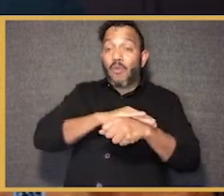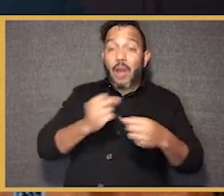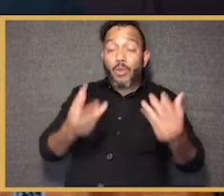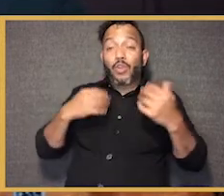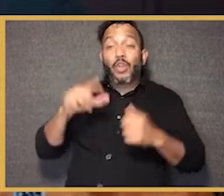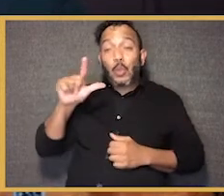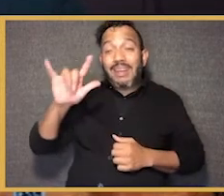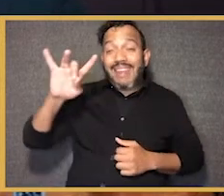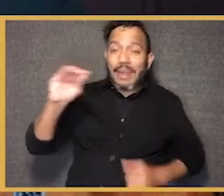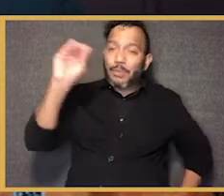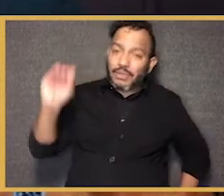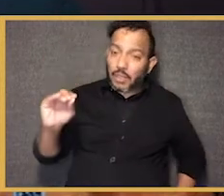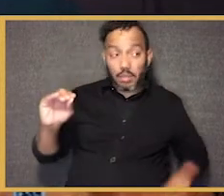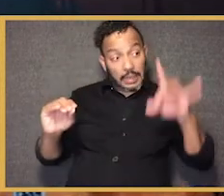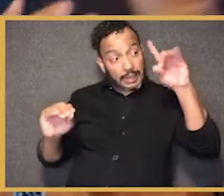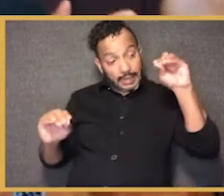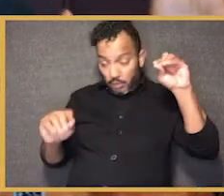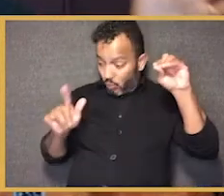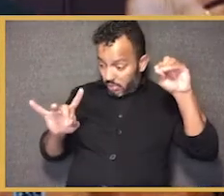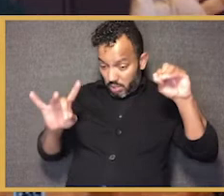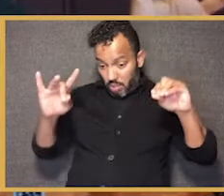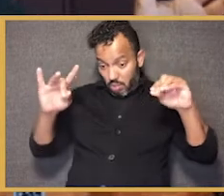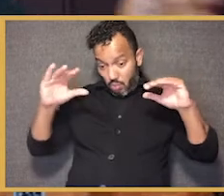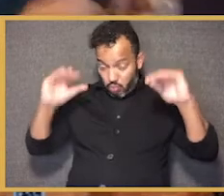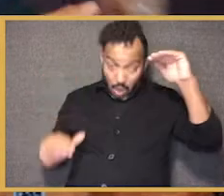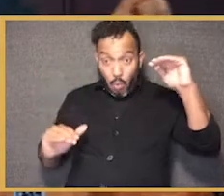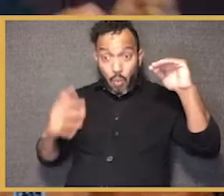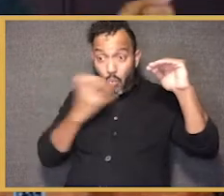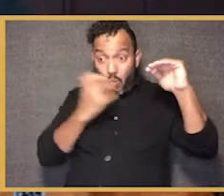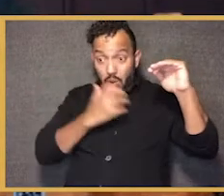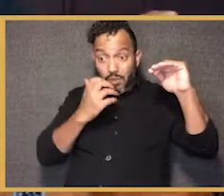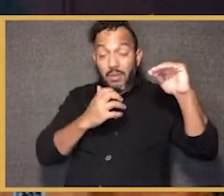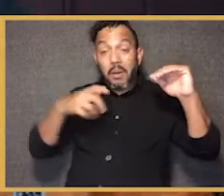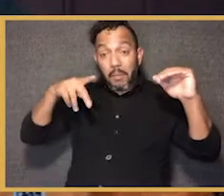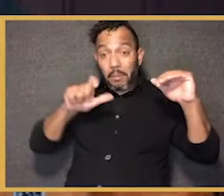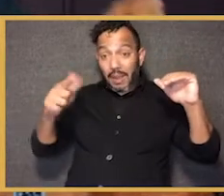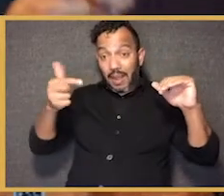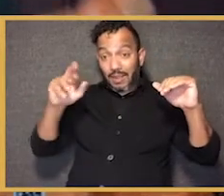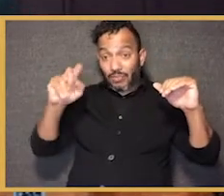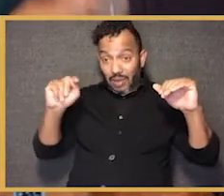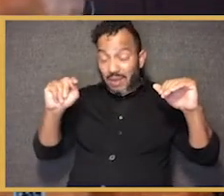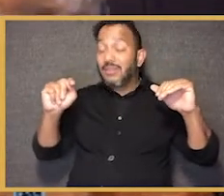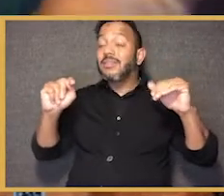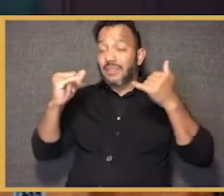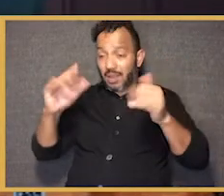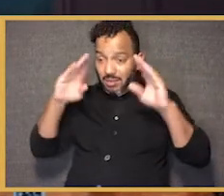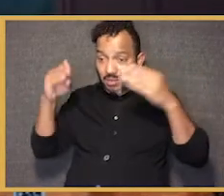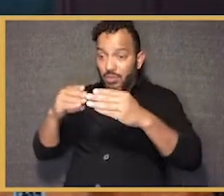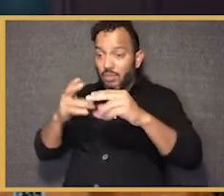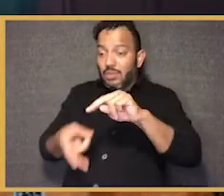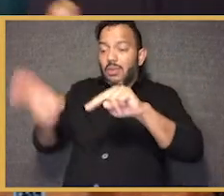to 28%. So the diminished value, purchasing value of the Pell Grant, has translated